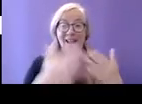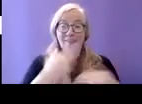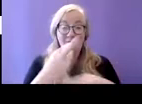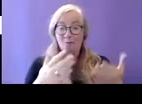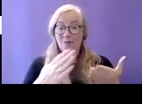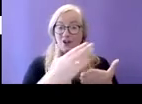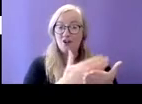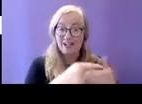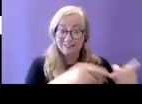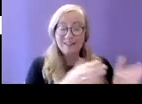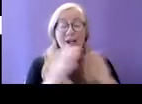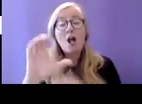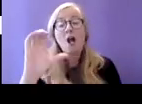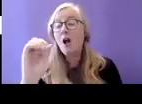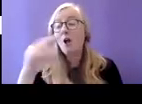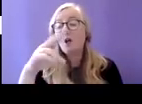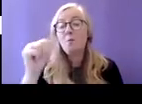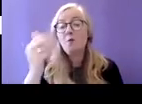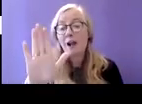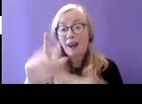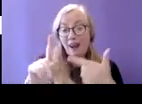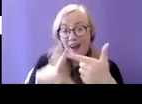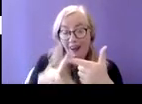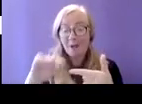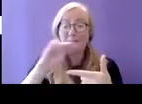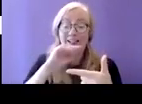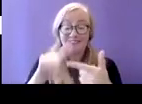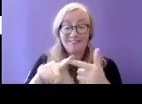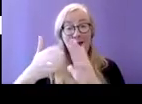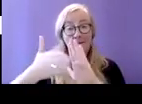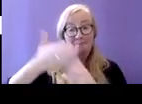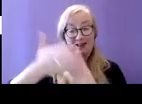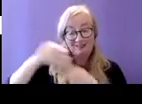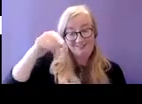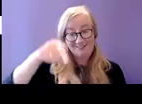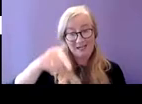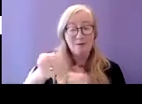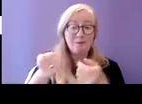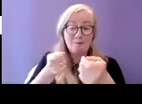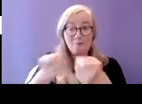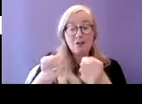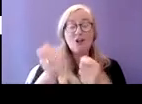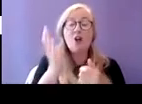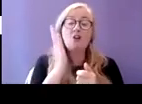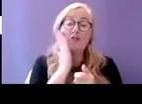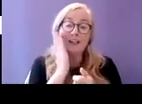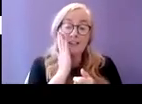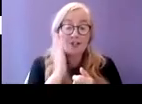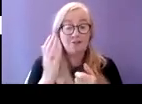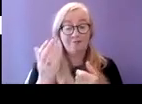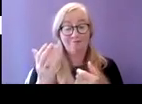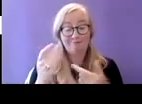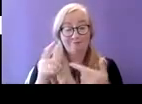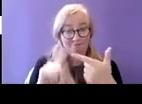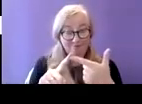as an establishment which provides managed residential accommodation and the term homelessness denotes